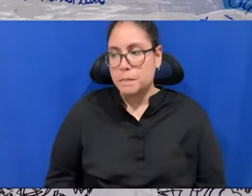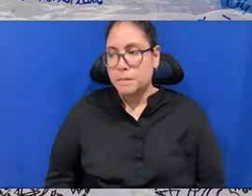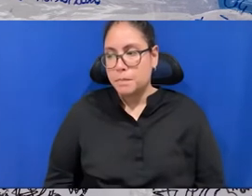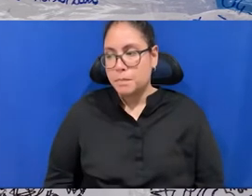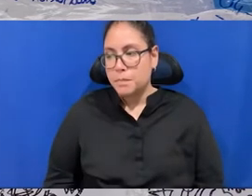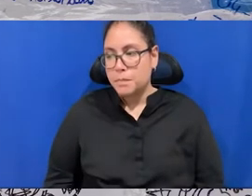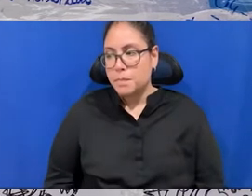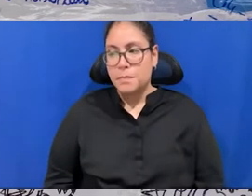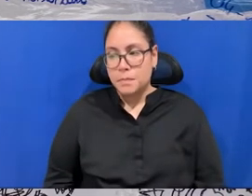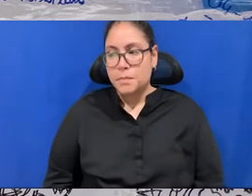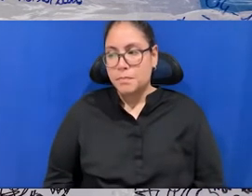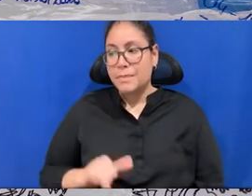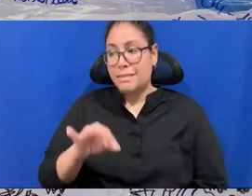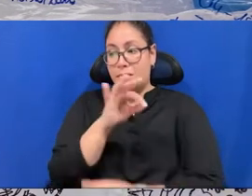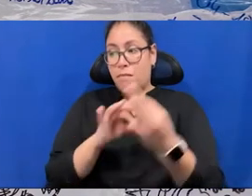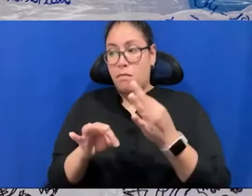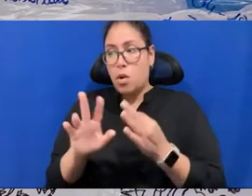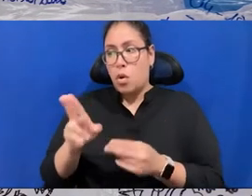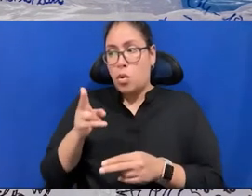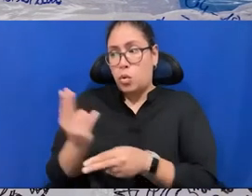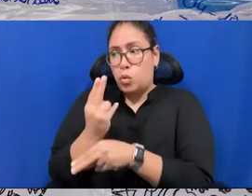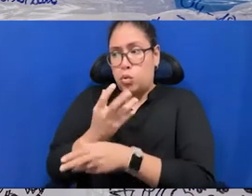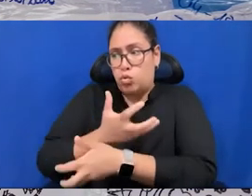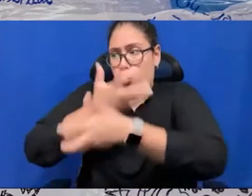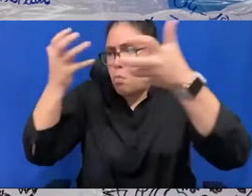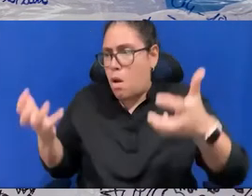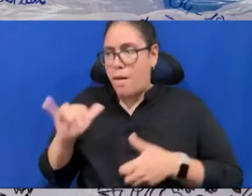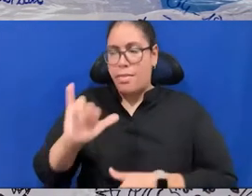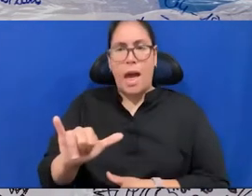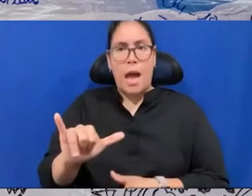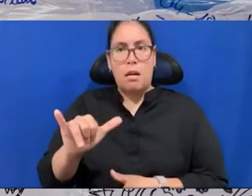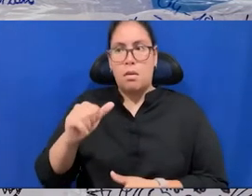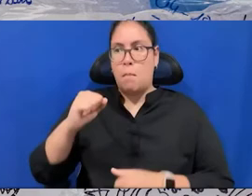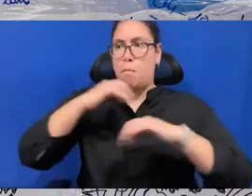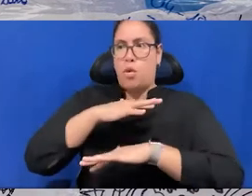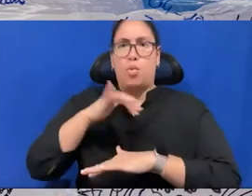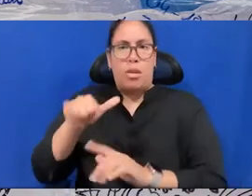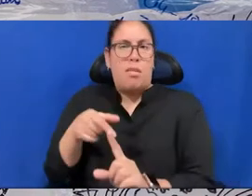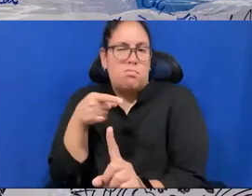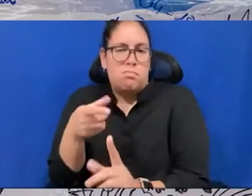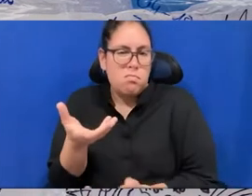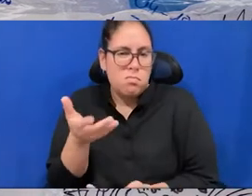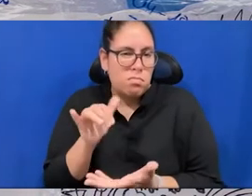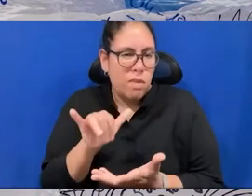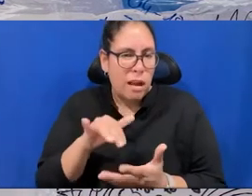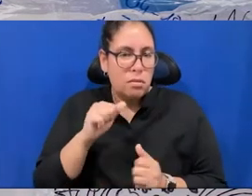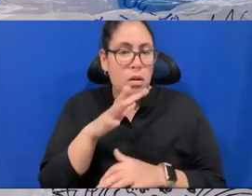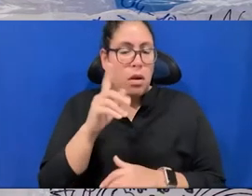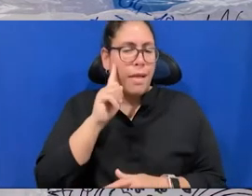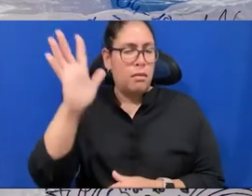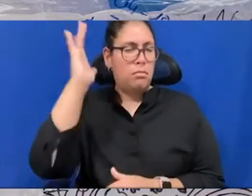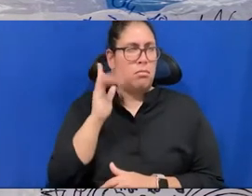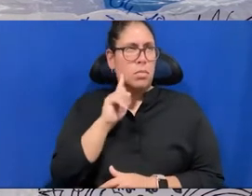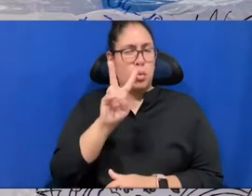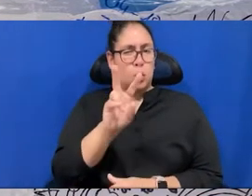from something we post on the internet very early on, I think some 2002, 2003 have started, and from there, you know, has